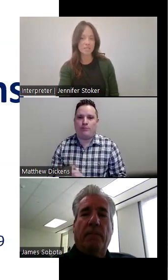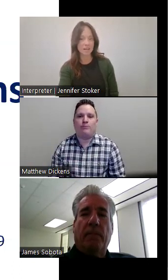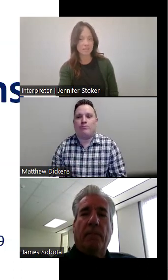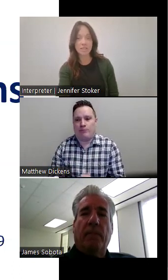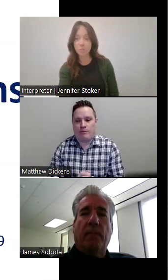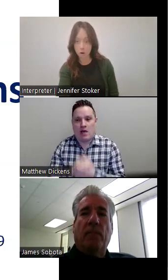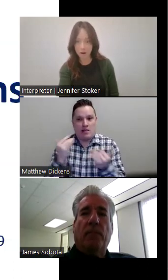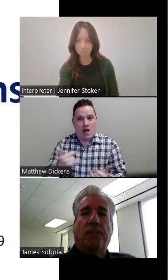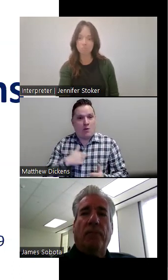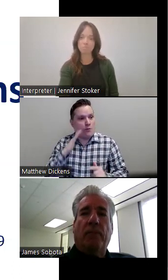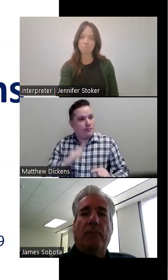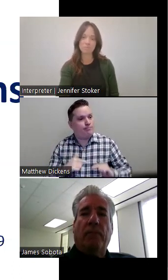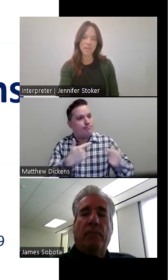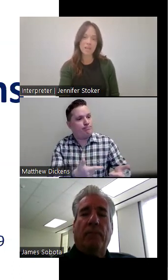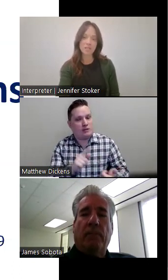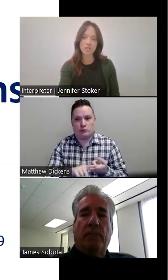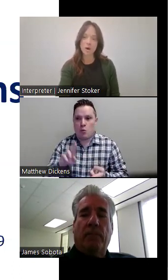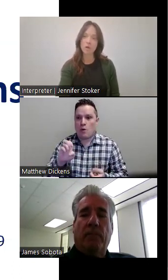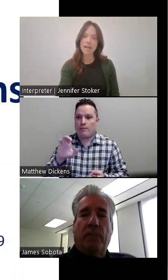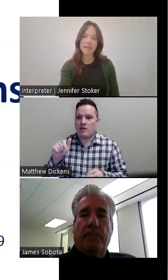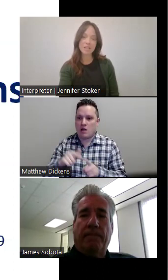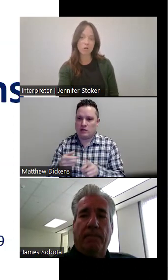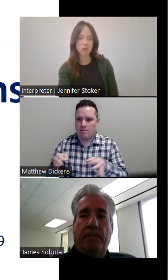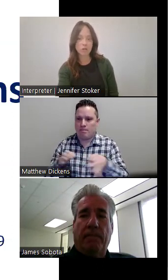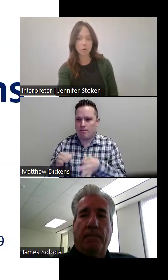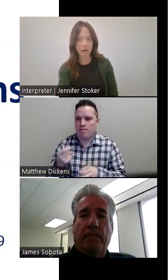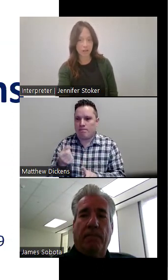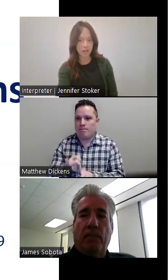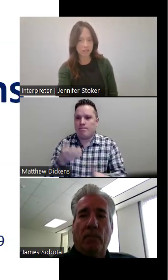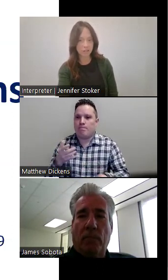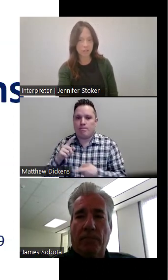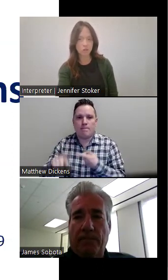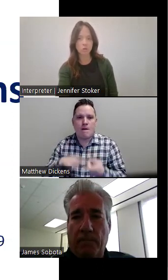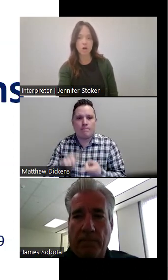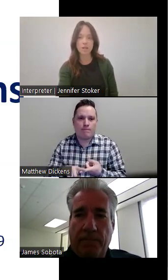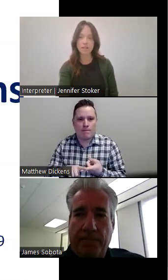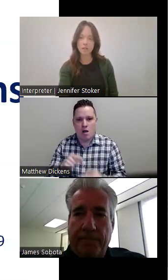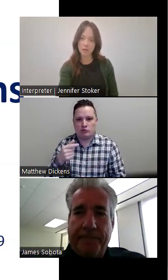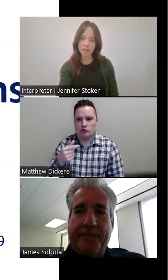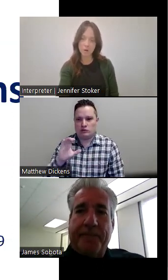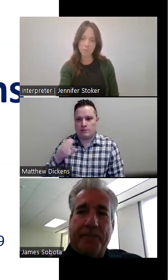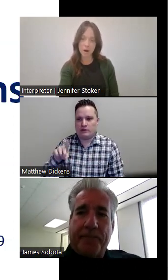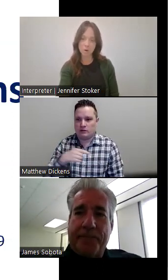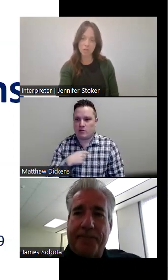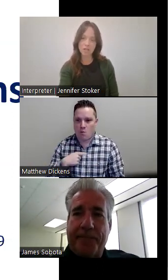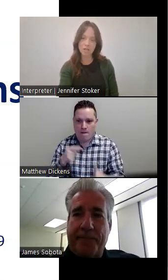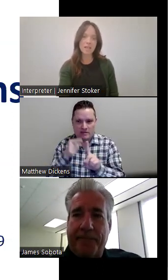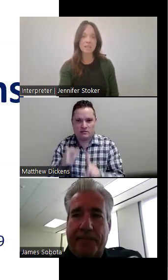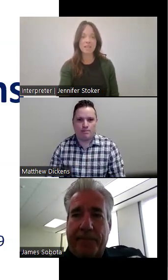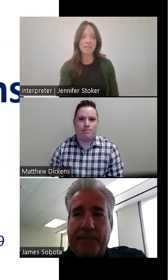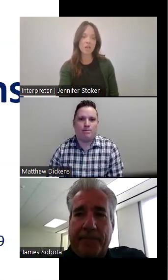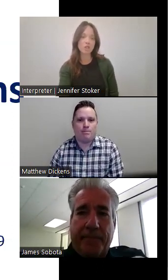discuss his program. So I'm going to hand it over to Rebecca to talk a little bit about